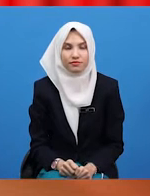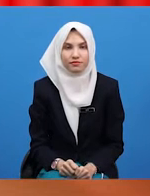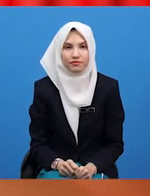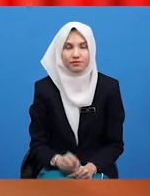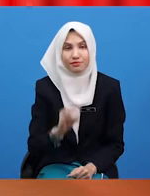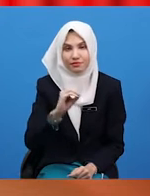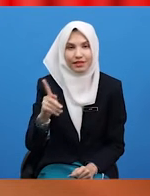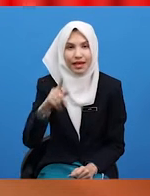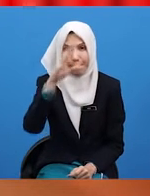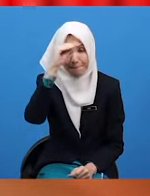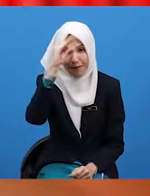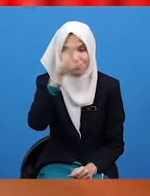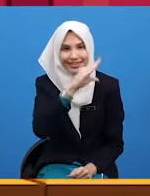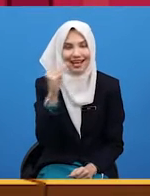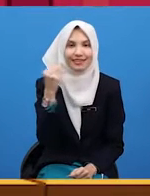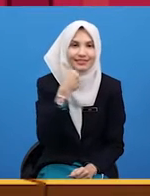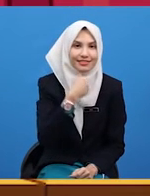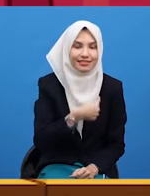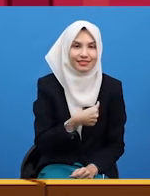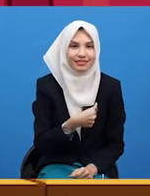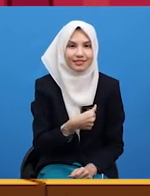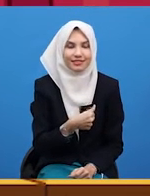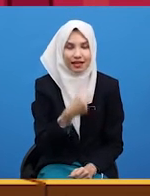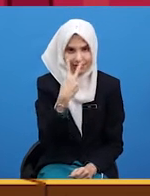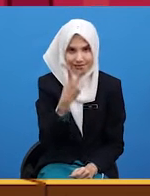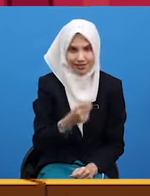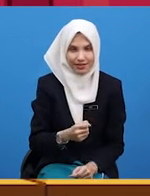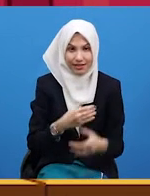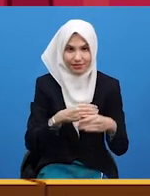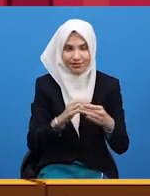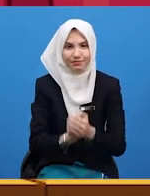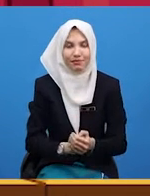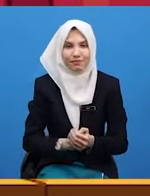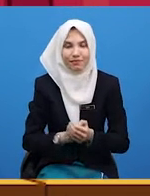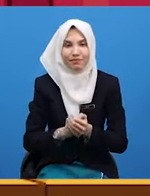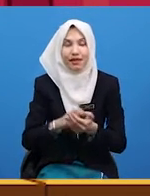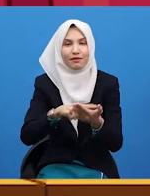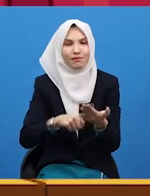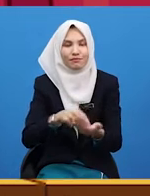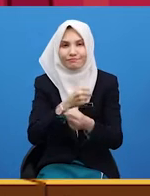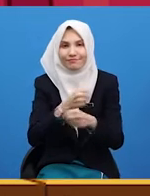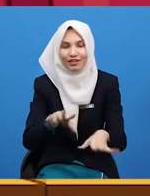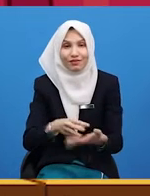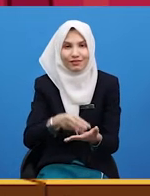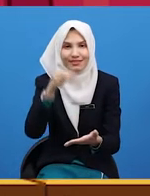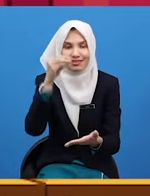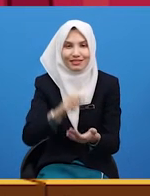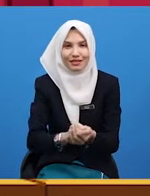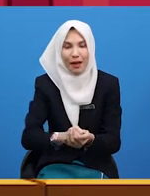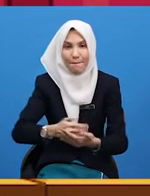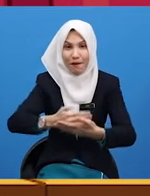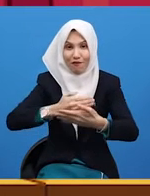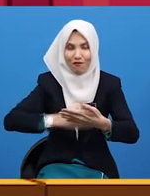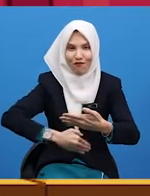All right, boys and girls, let's have a quick scan on what we have learned today before we go. So, I